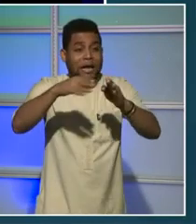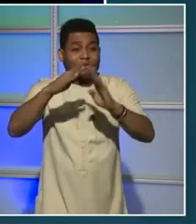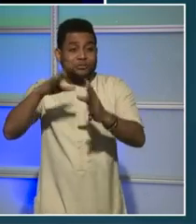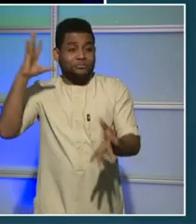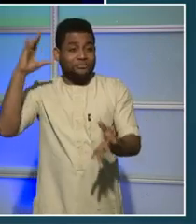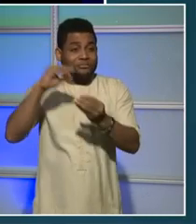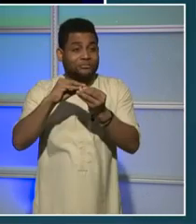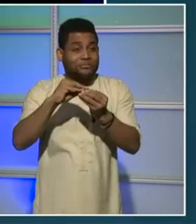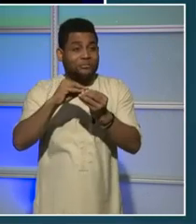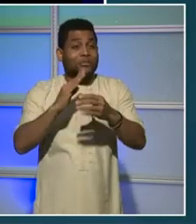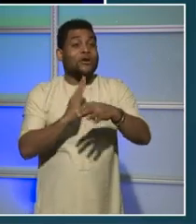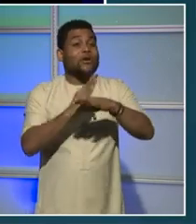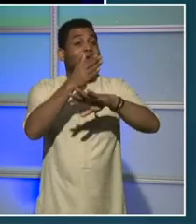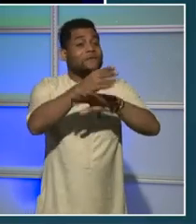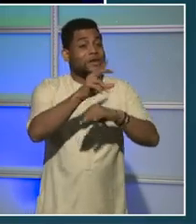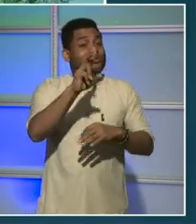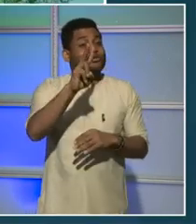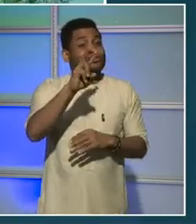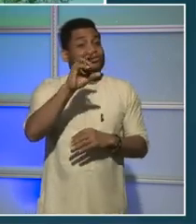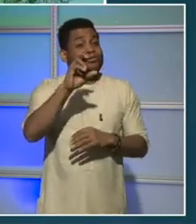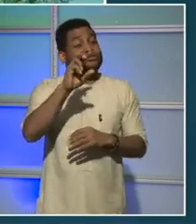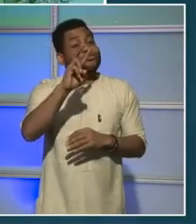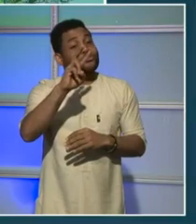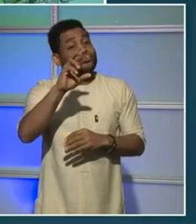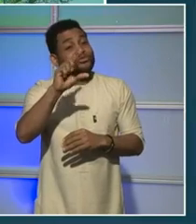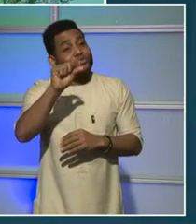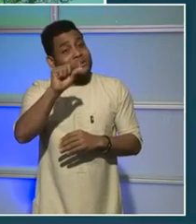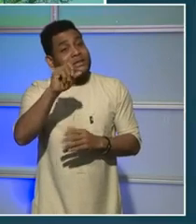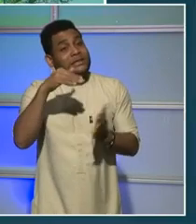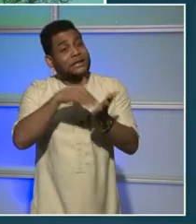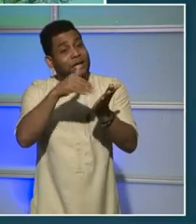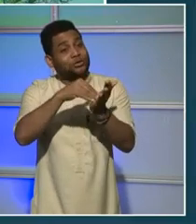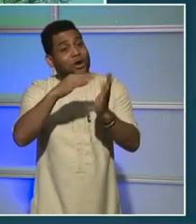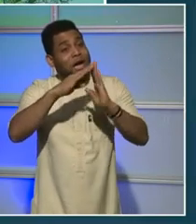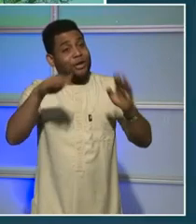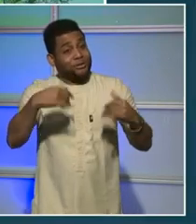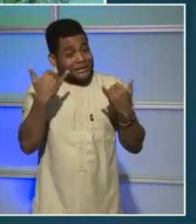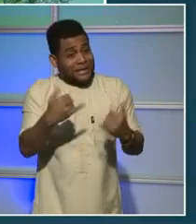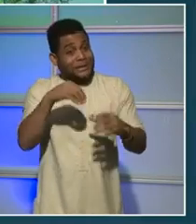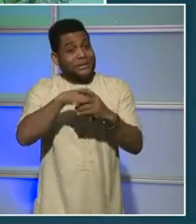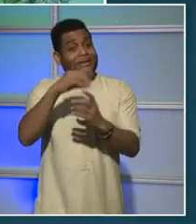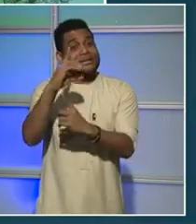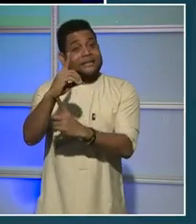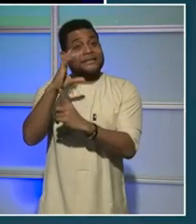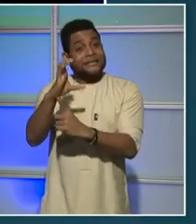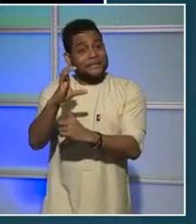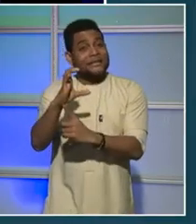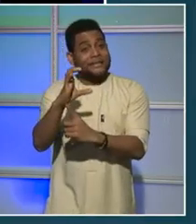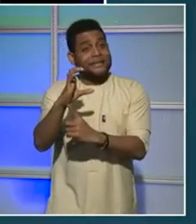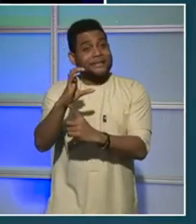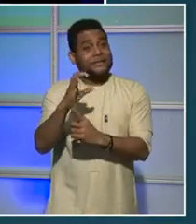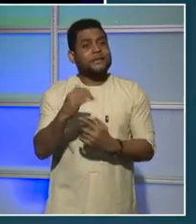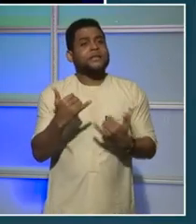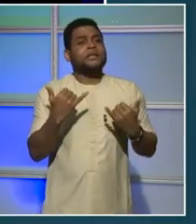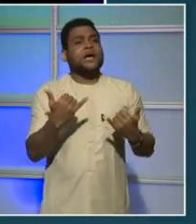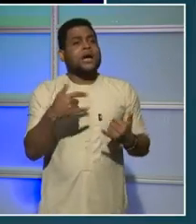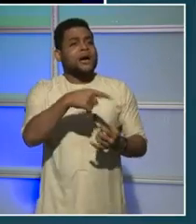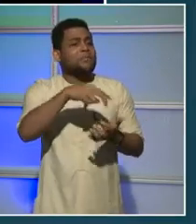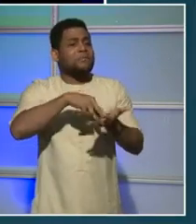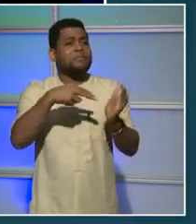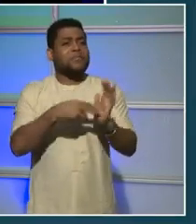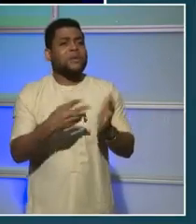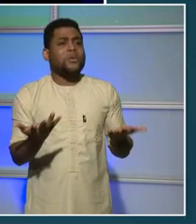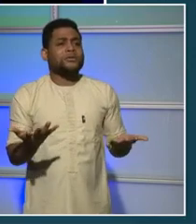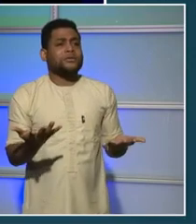in Washington, D.C. And so what that means is that families who were looking in